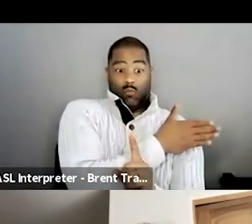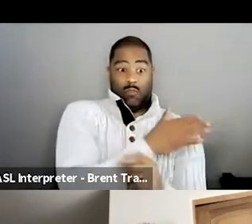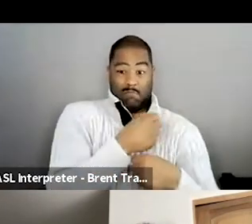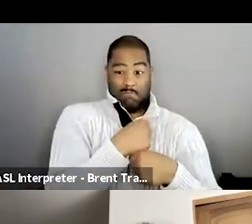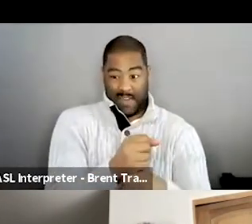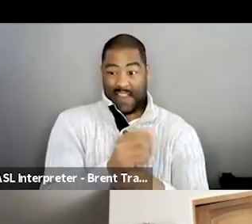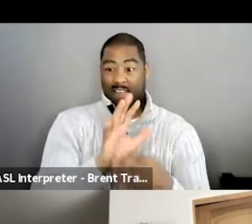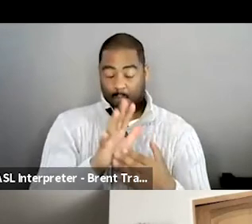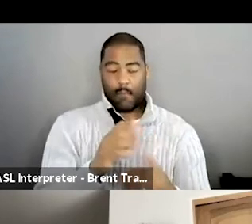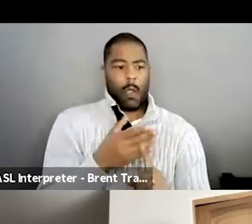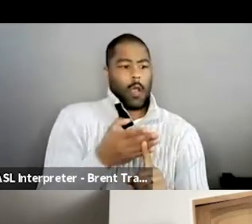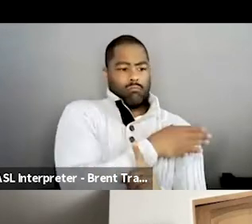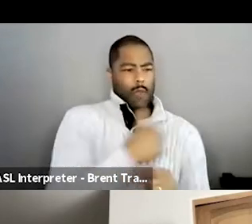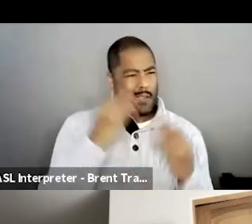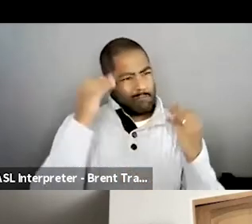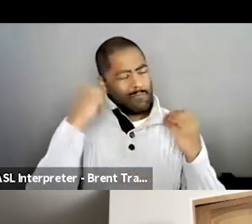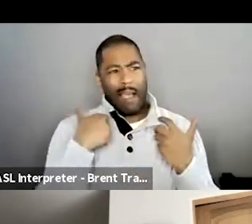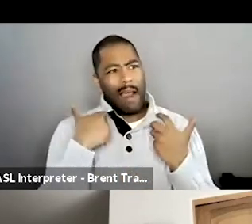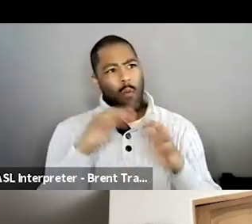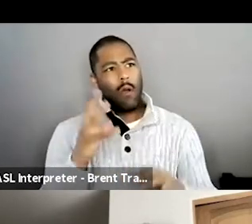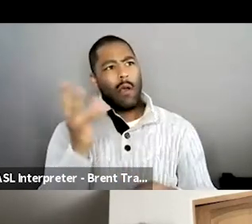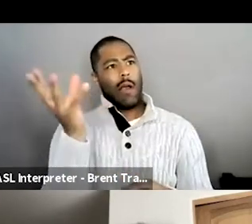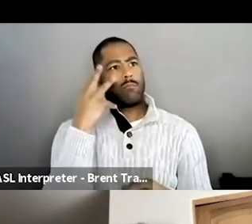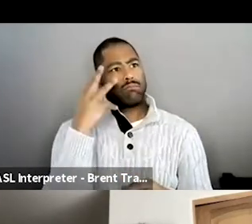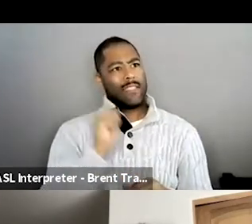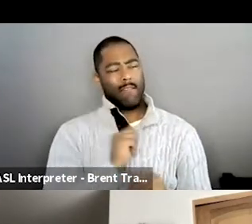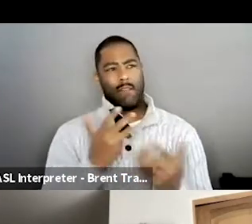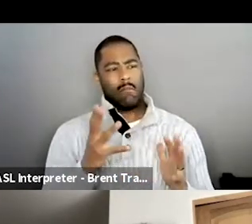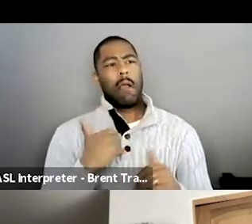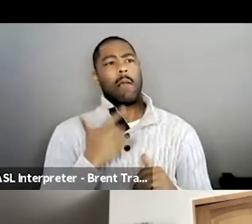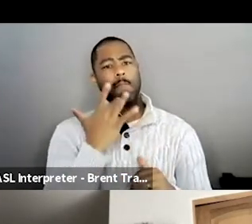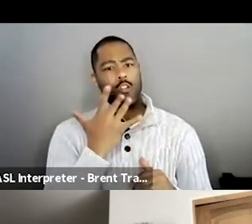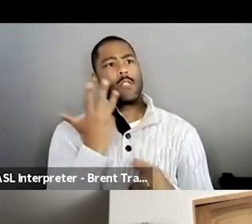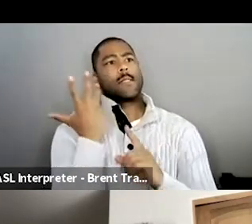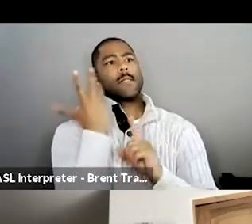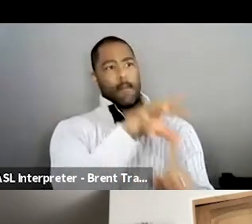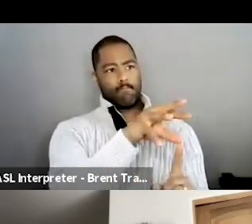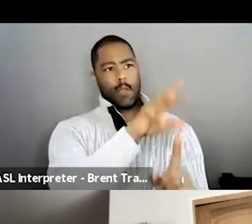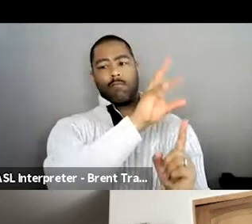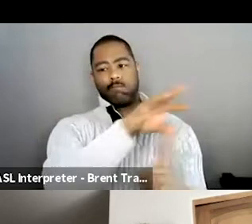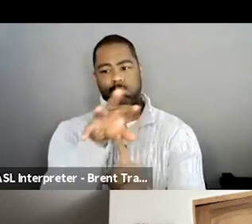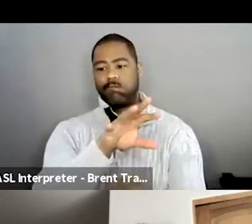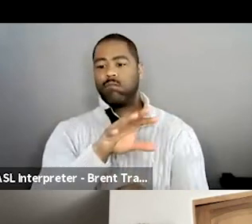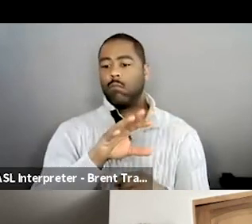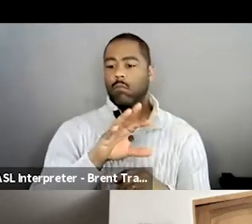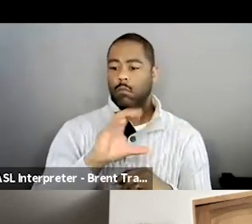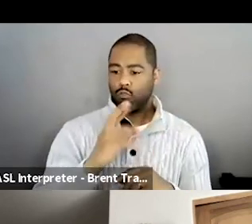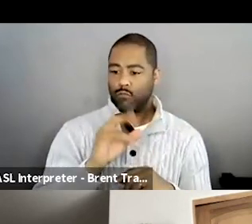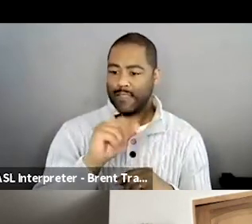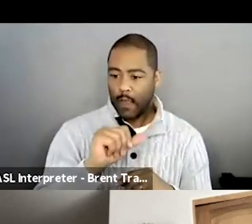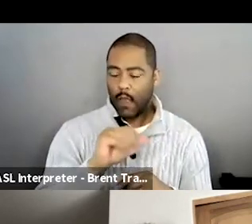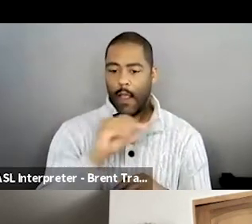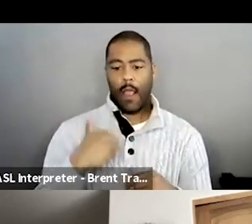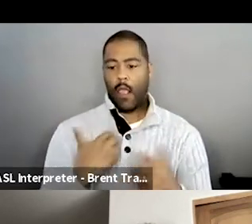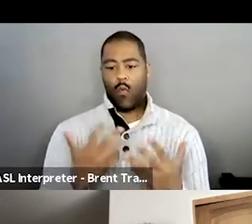much trying to be invisible and just, I really just wanted to document it, I guess. Um, and, and really just be fly on the wall. And that was it.